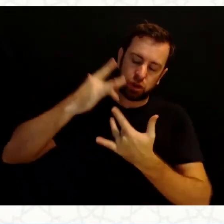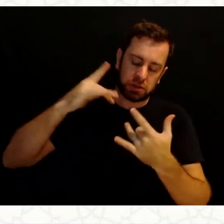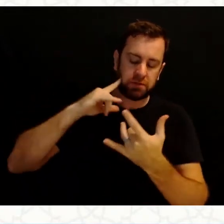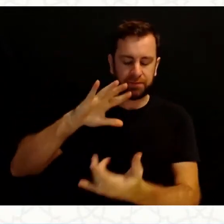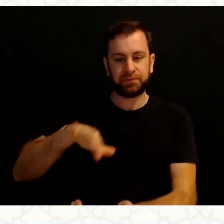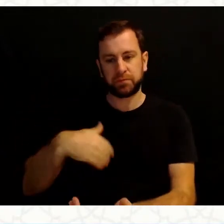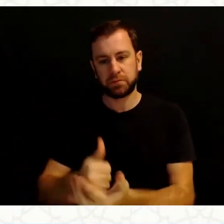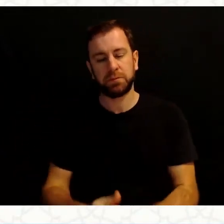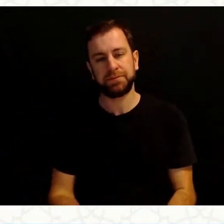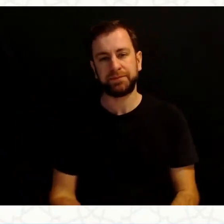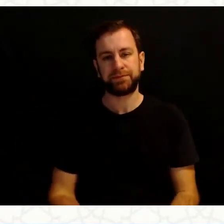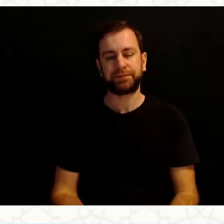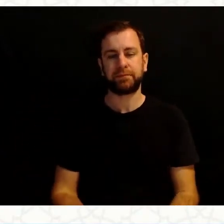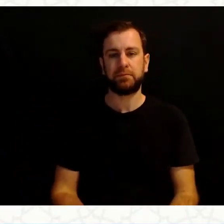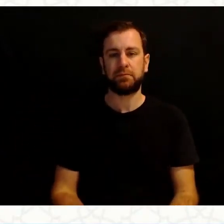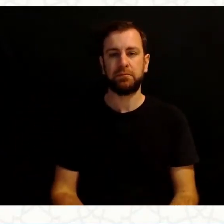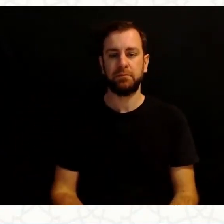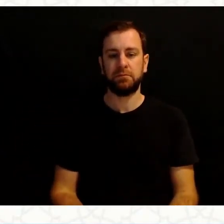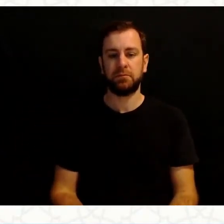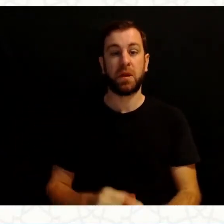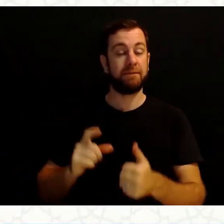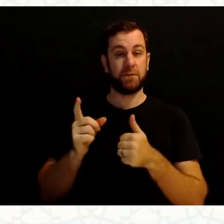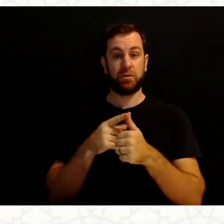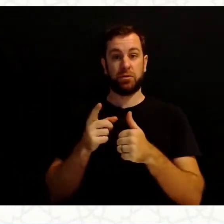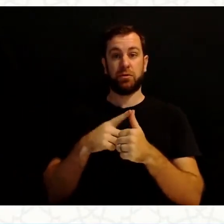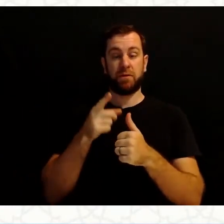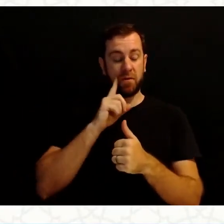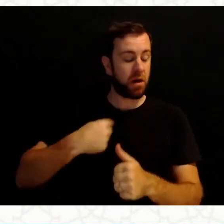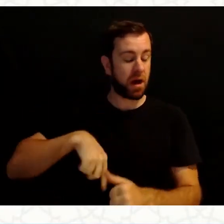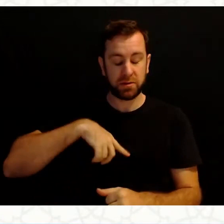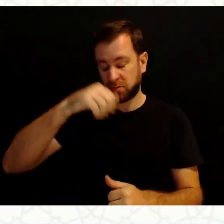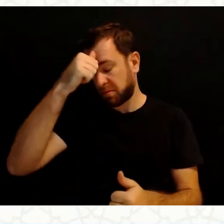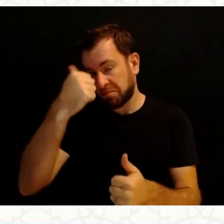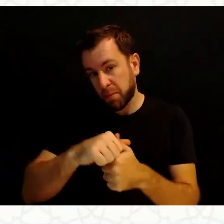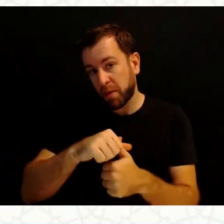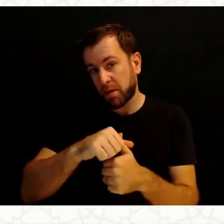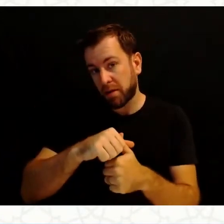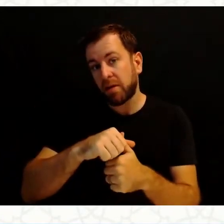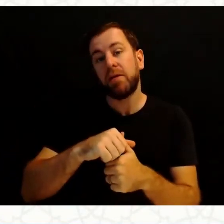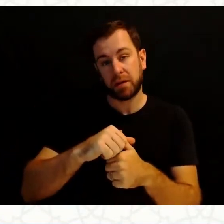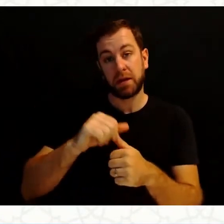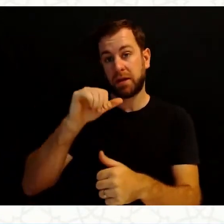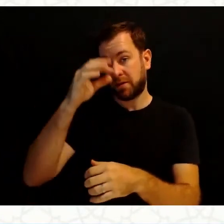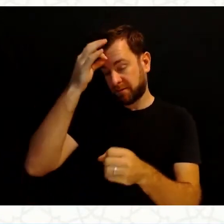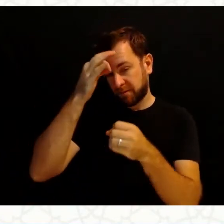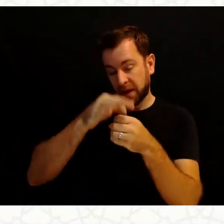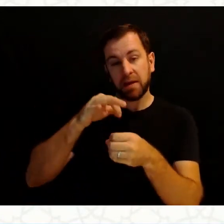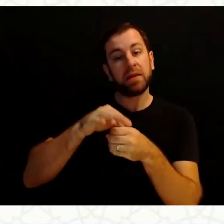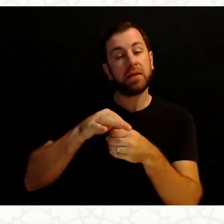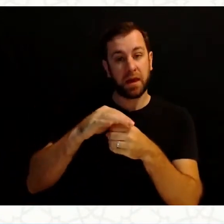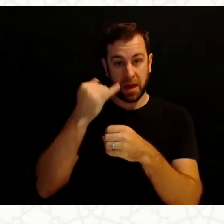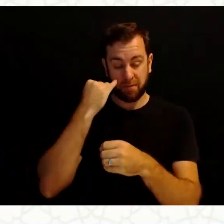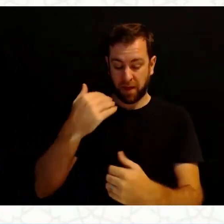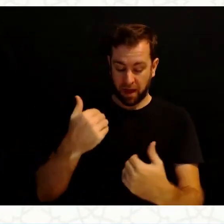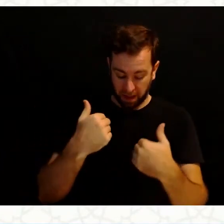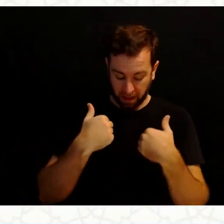So the first thing is to remind yourself that Iman, just because we